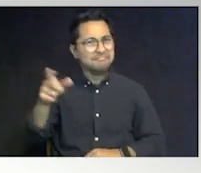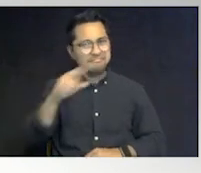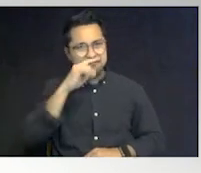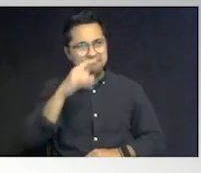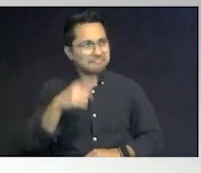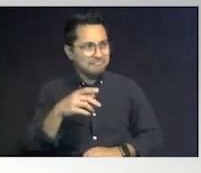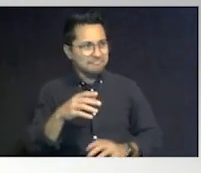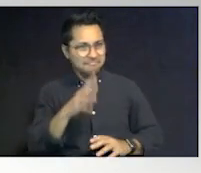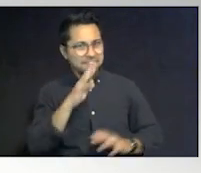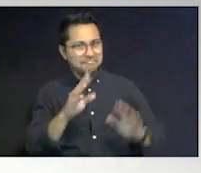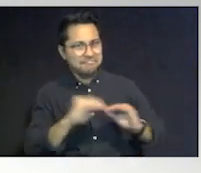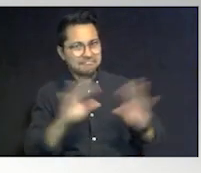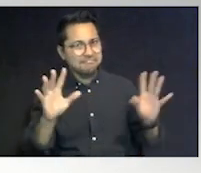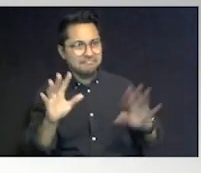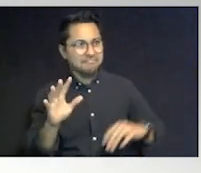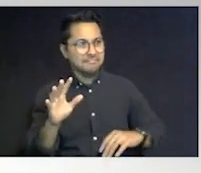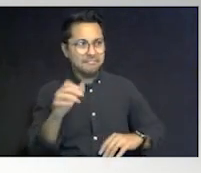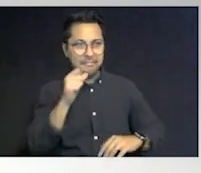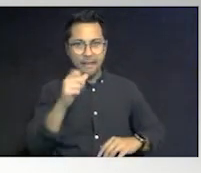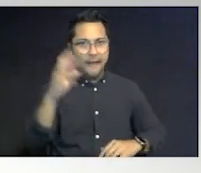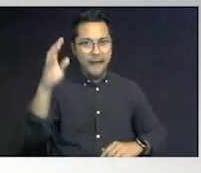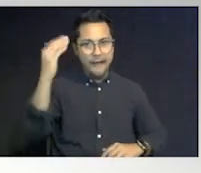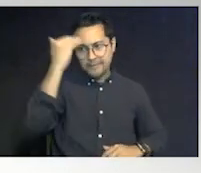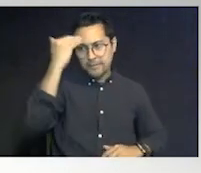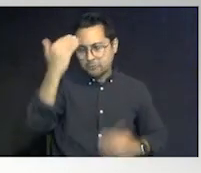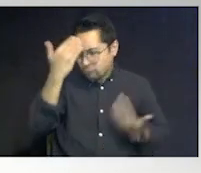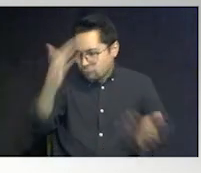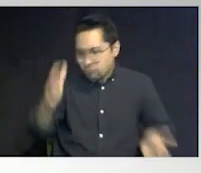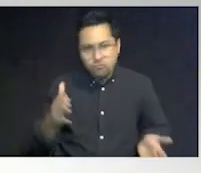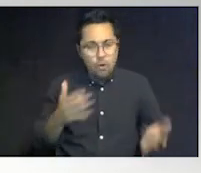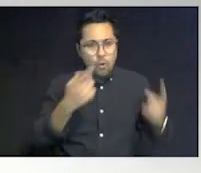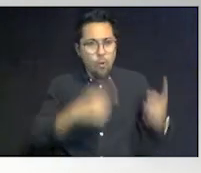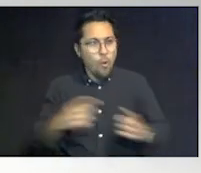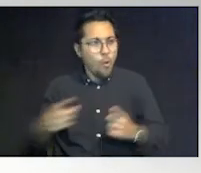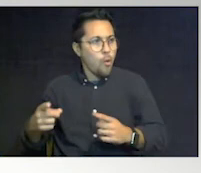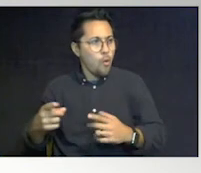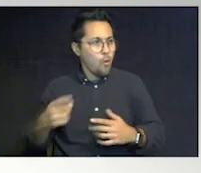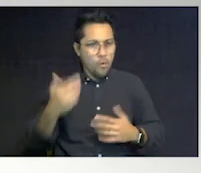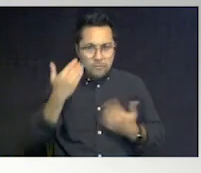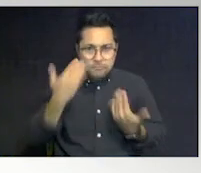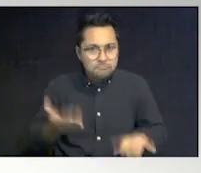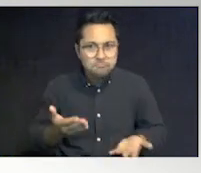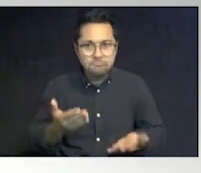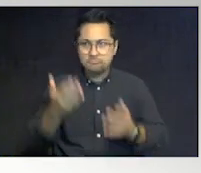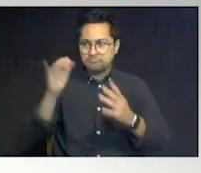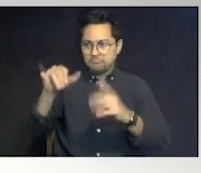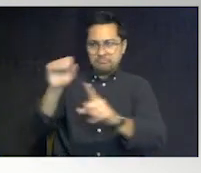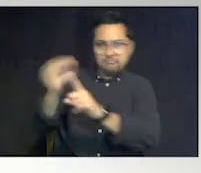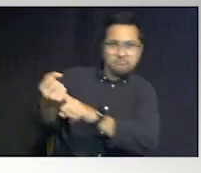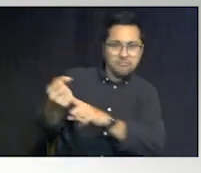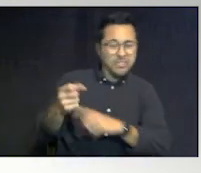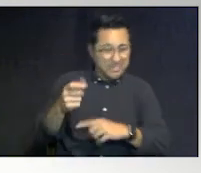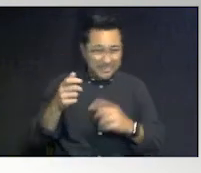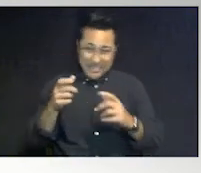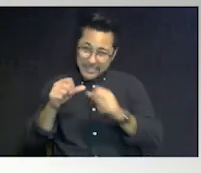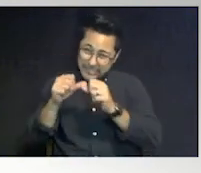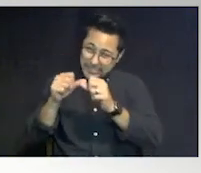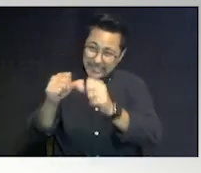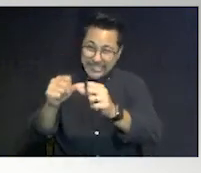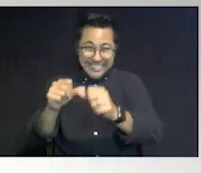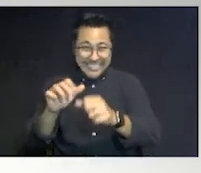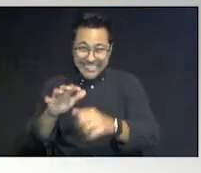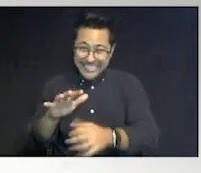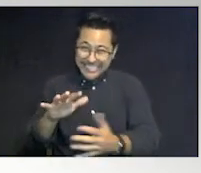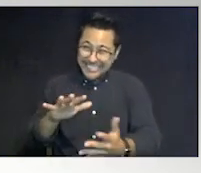completely unfamiliar what's going on. He does not know what's taking place. So it continues to escalate.